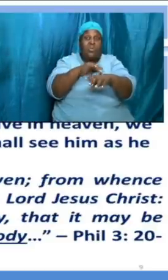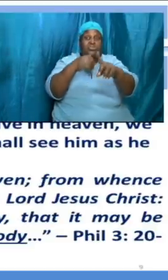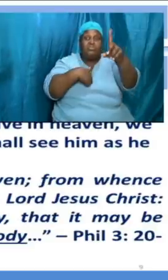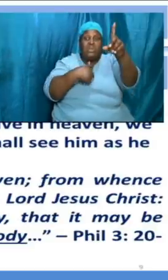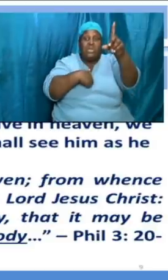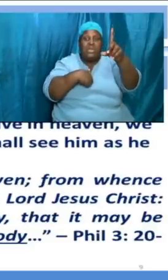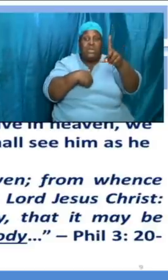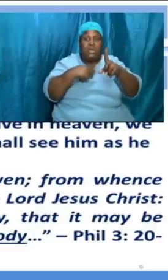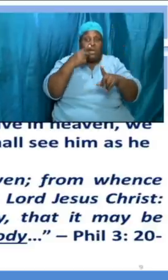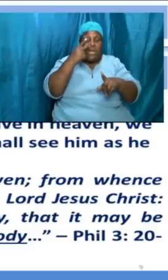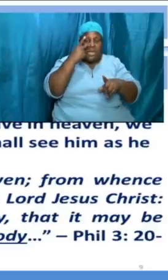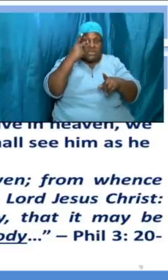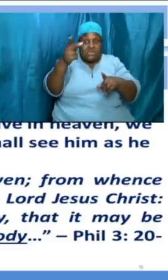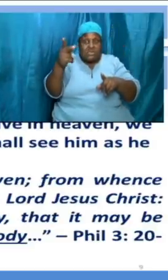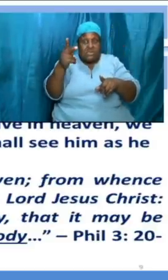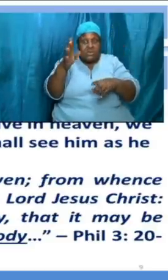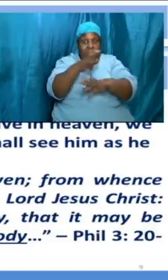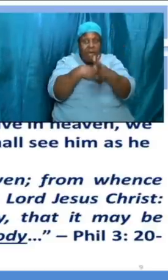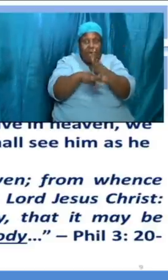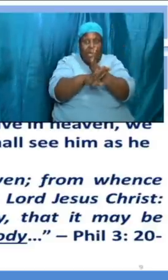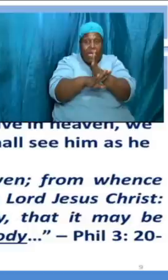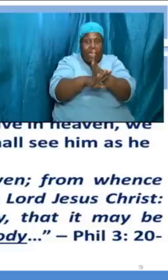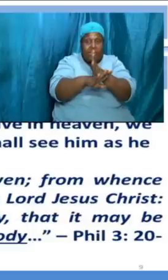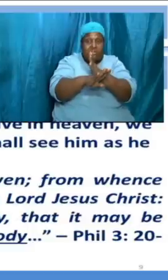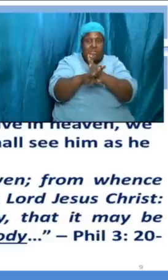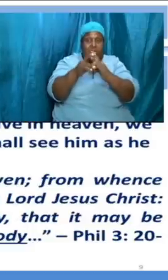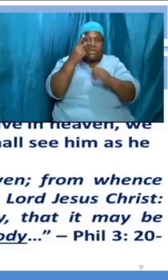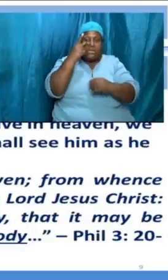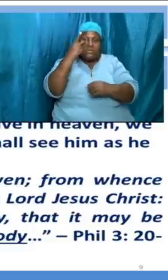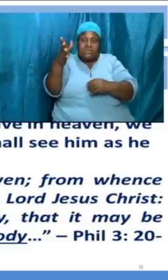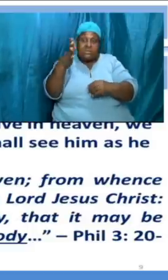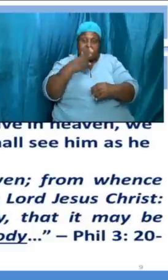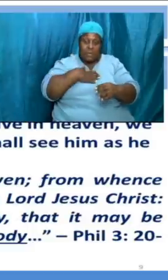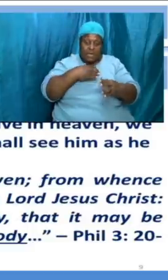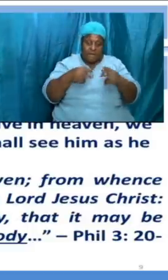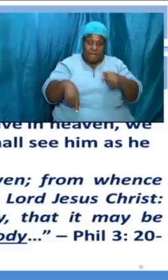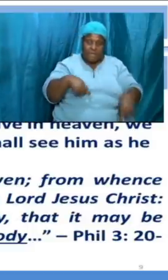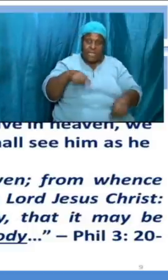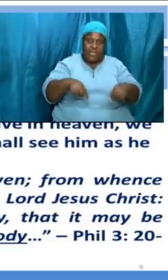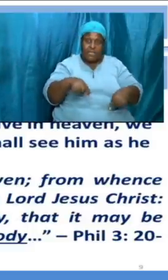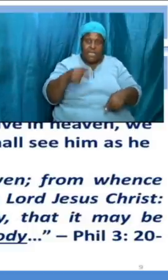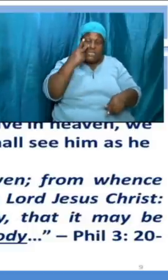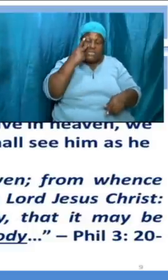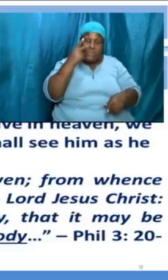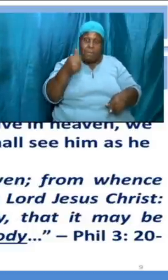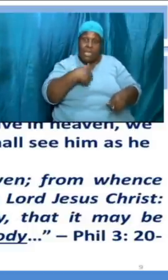my feet touch me touch me me look at me good is me